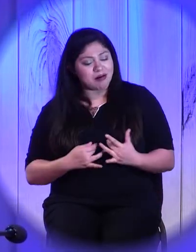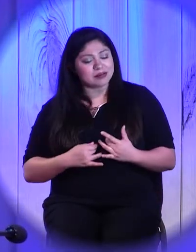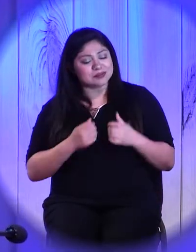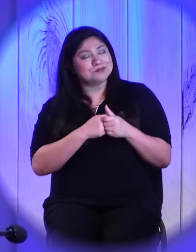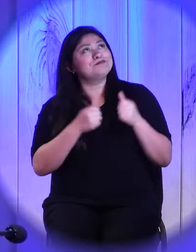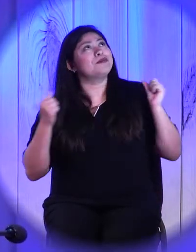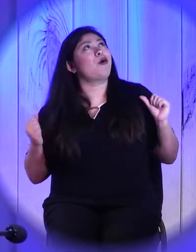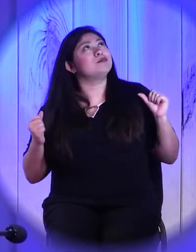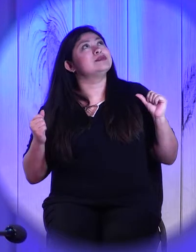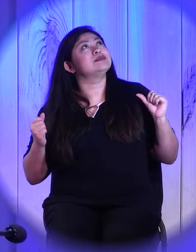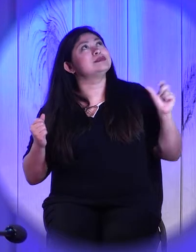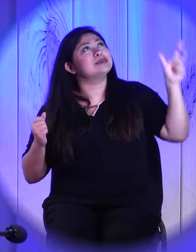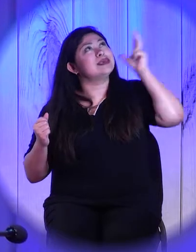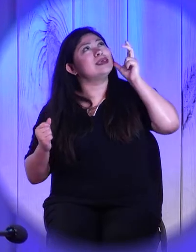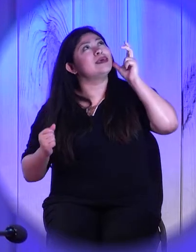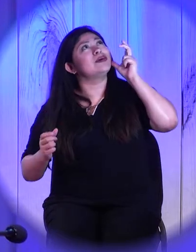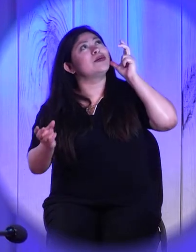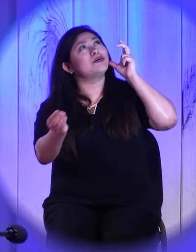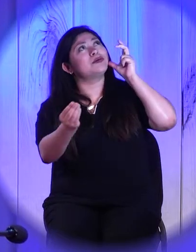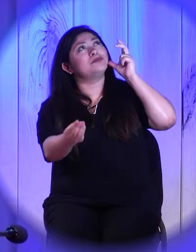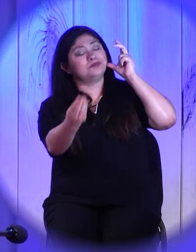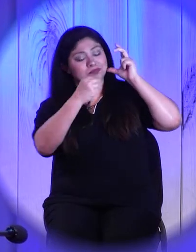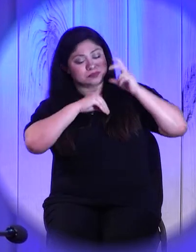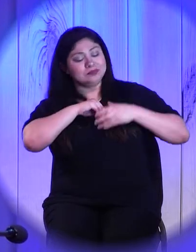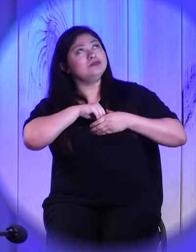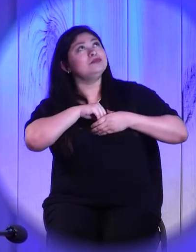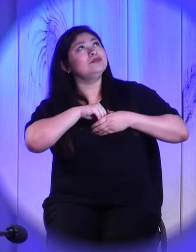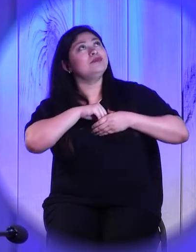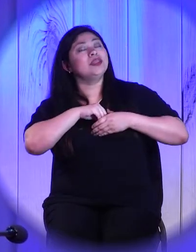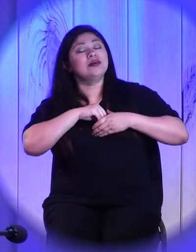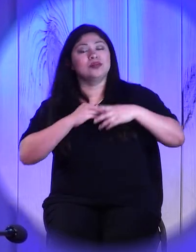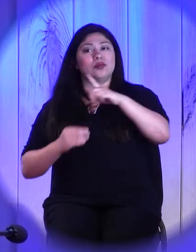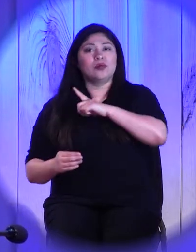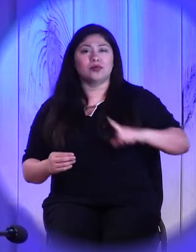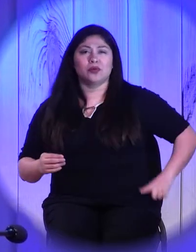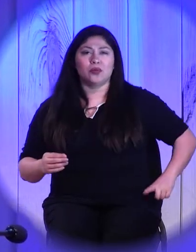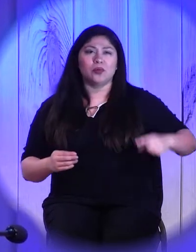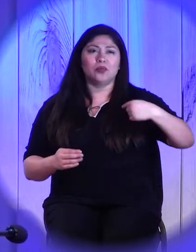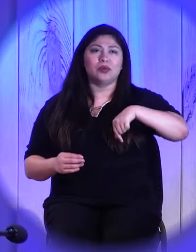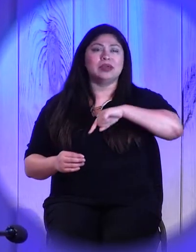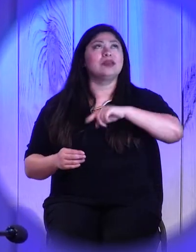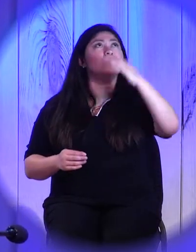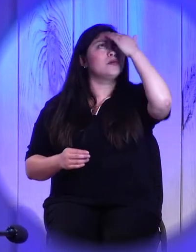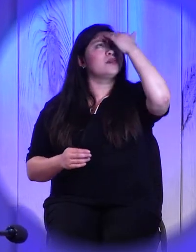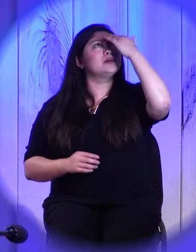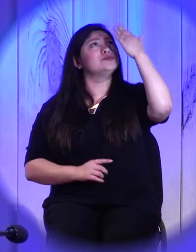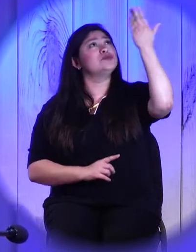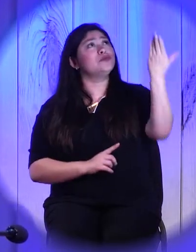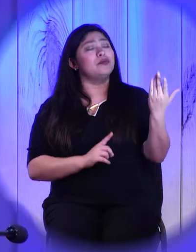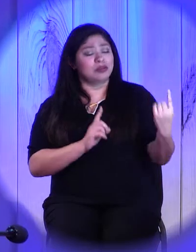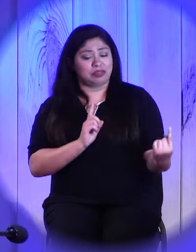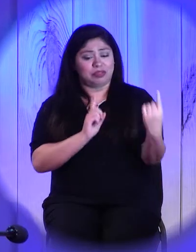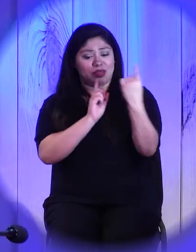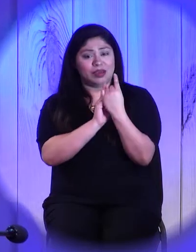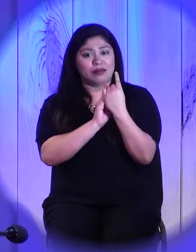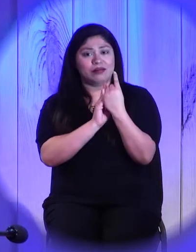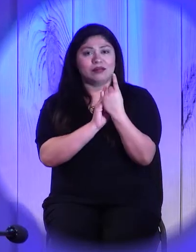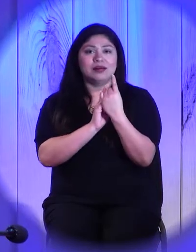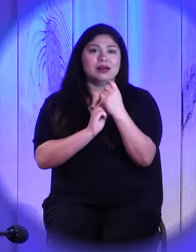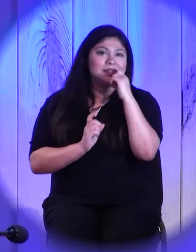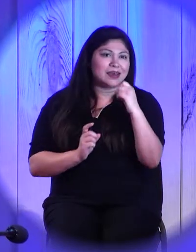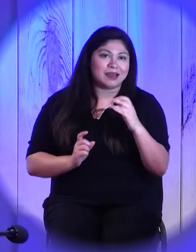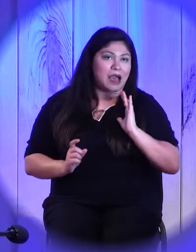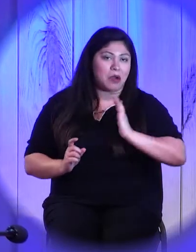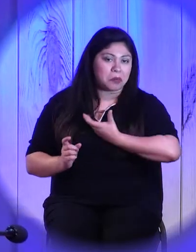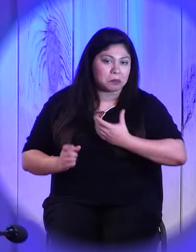that wherever we find ourselves, you are there. And we don't simply mean by that what address we are